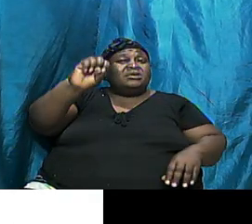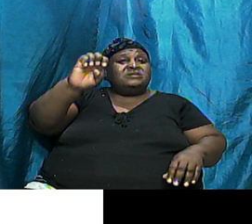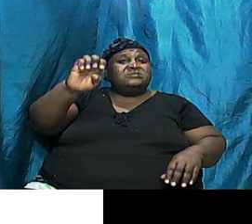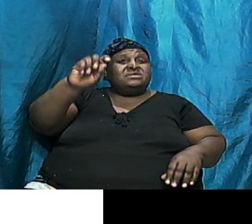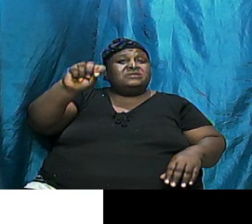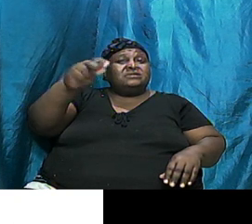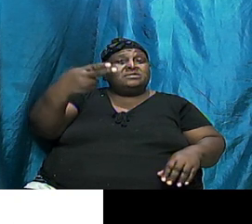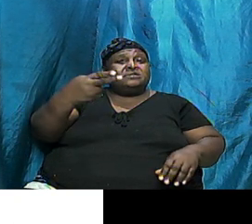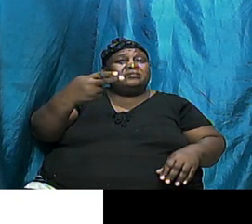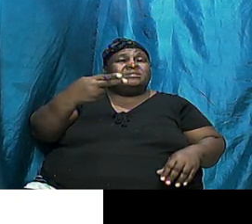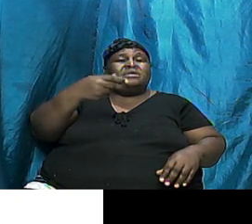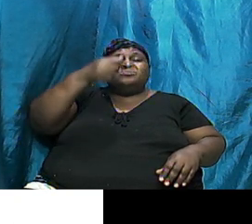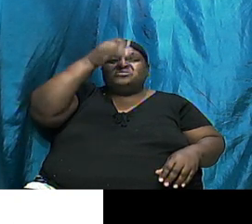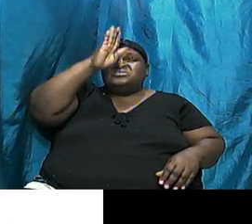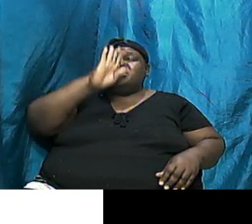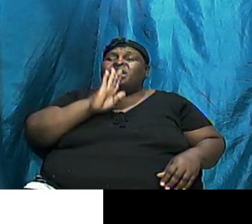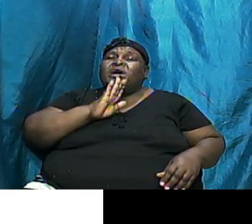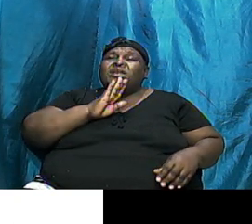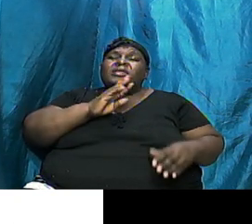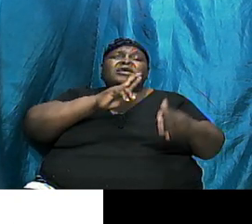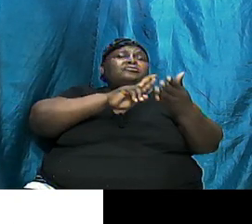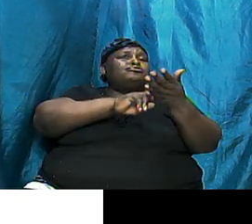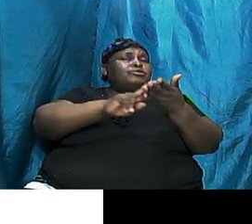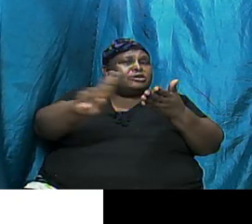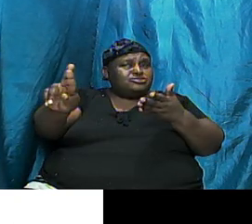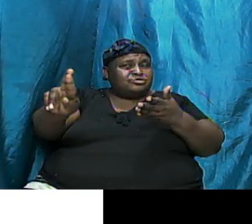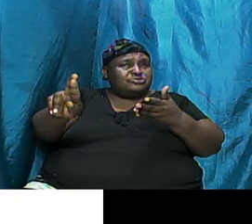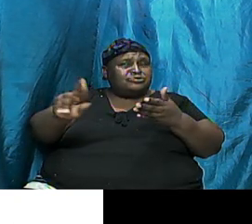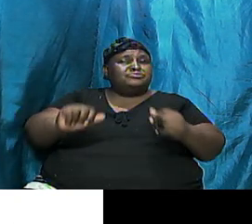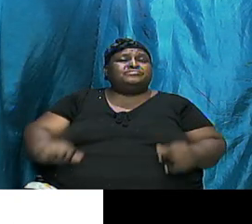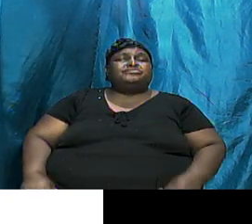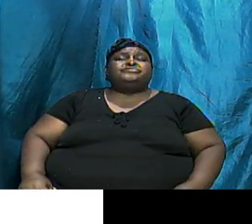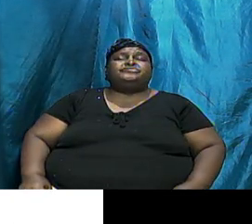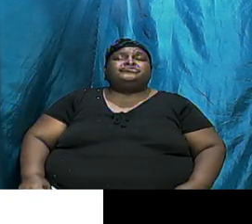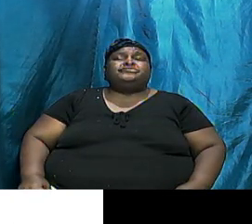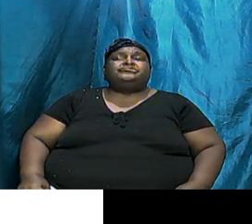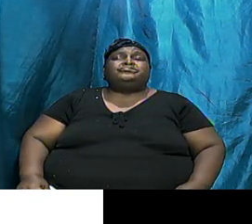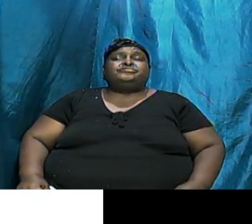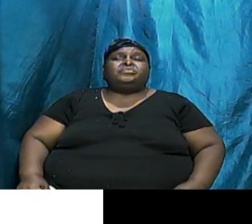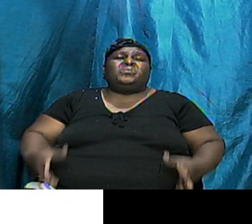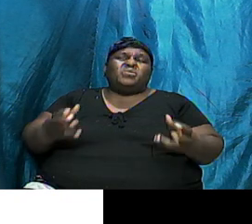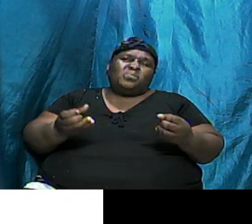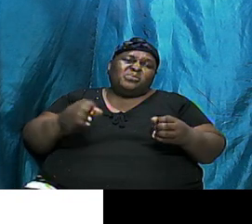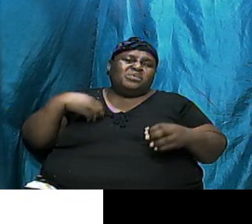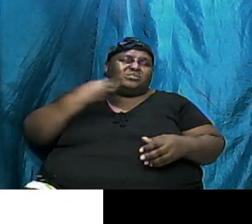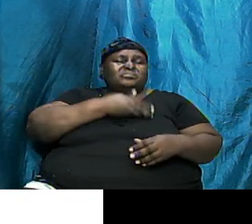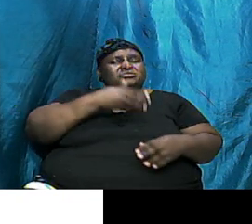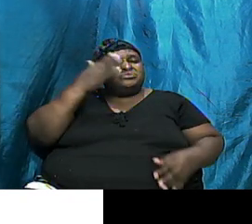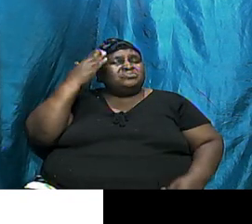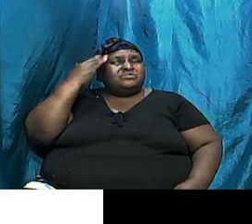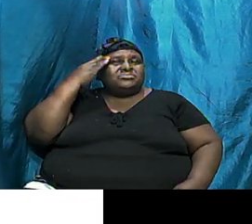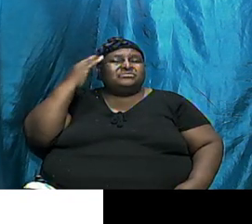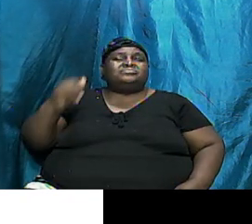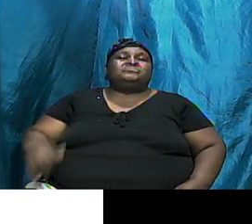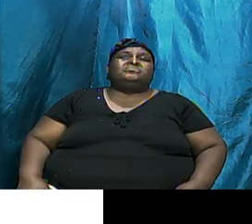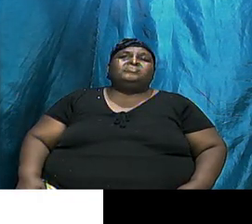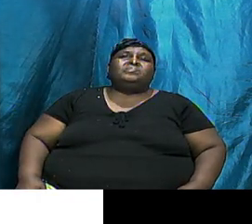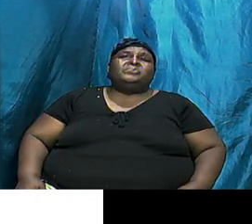godly and righteous. I want us to note that